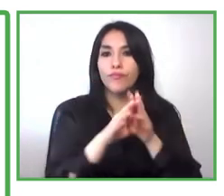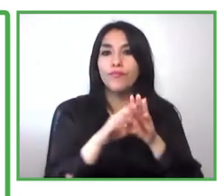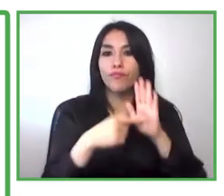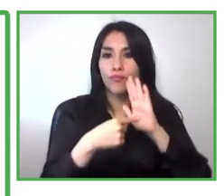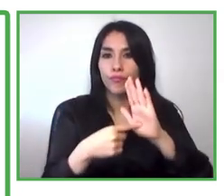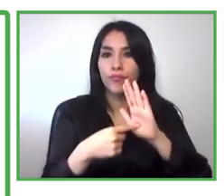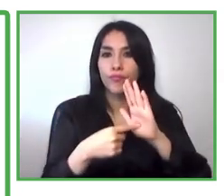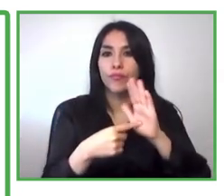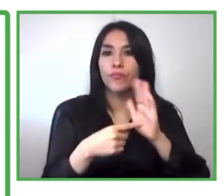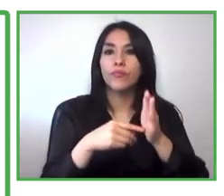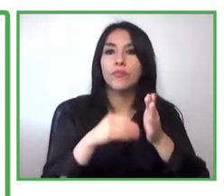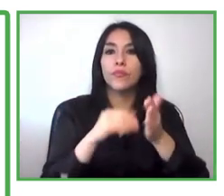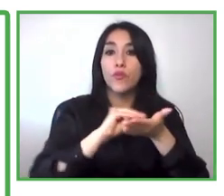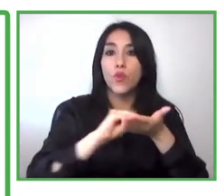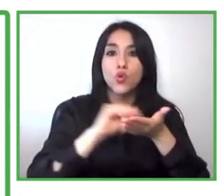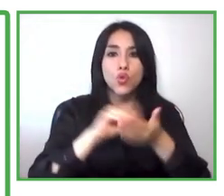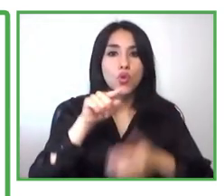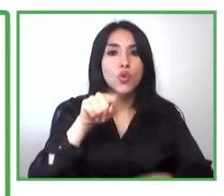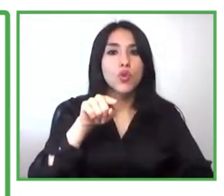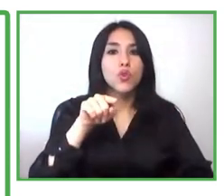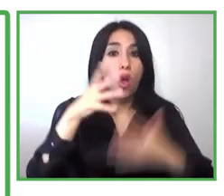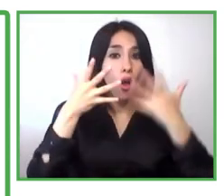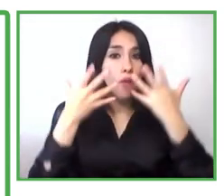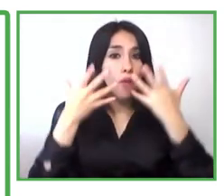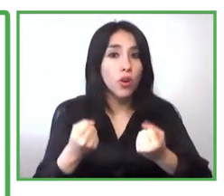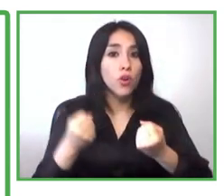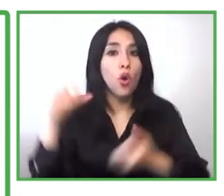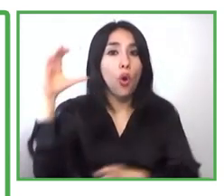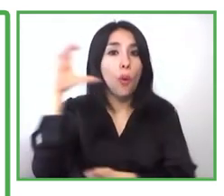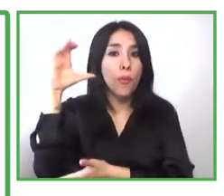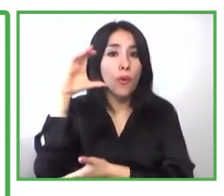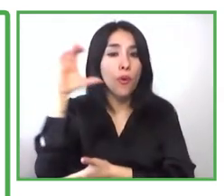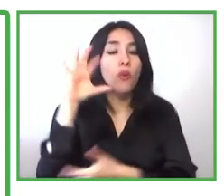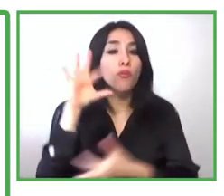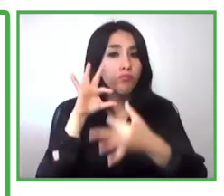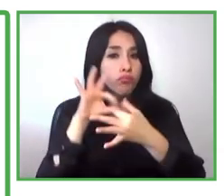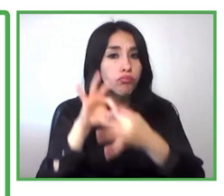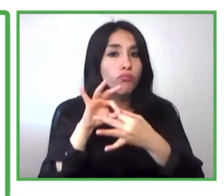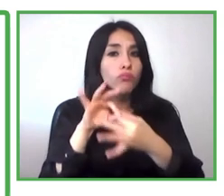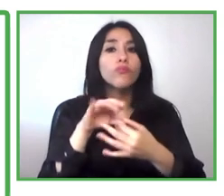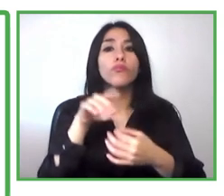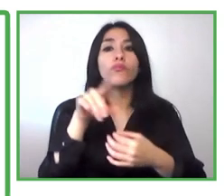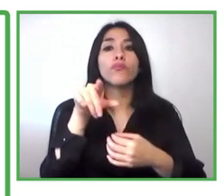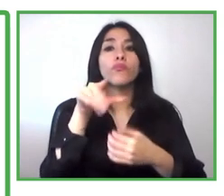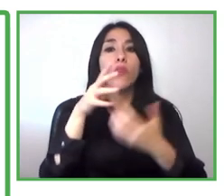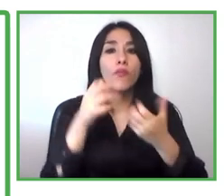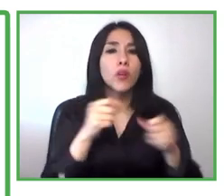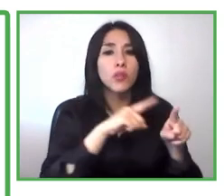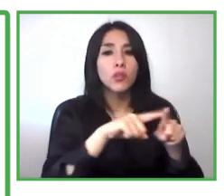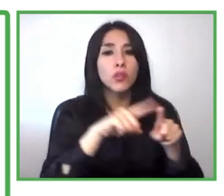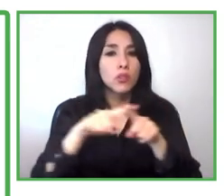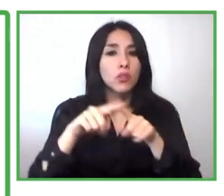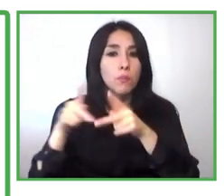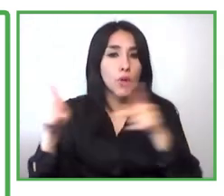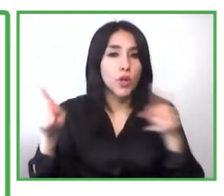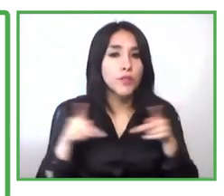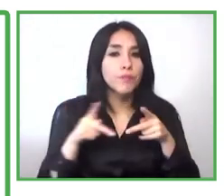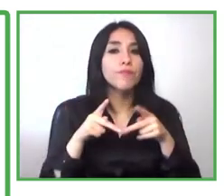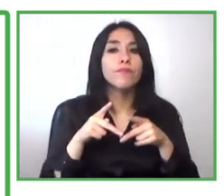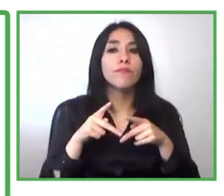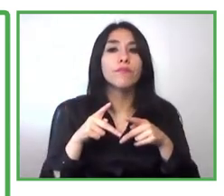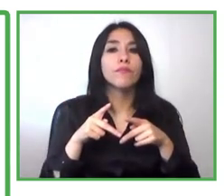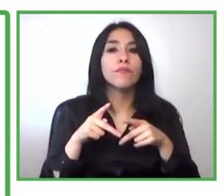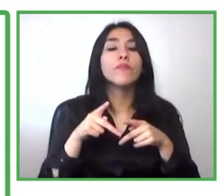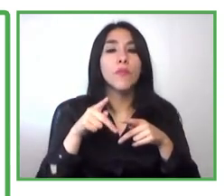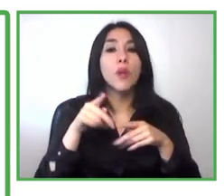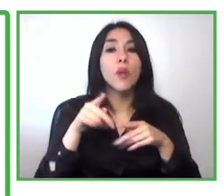that the uh the ventures are in colombia together with other companies and with other organizations that are uh that so that